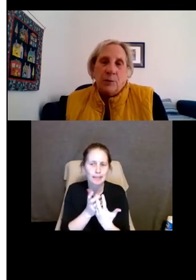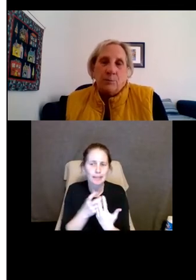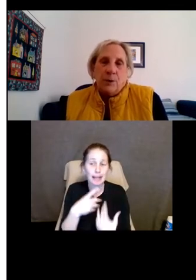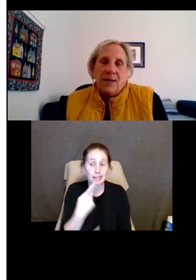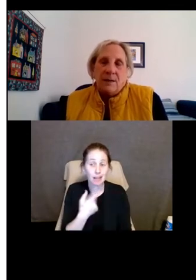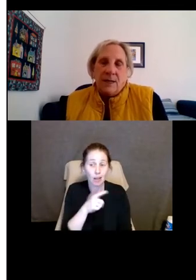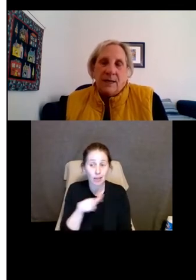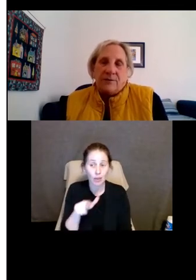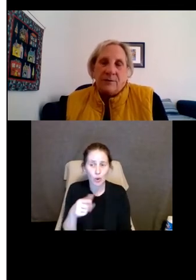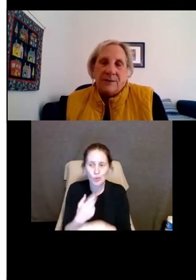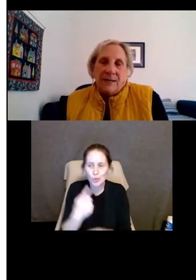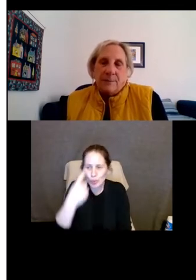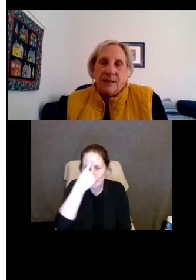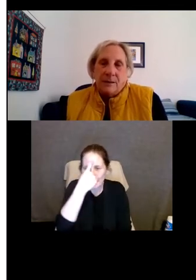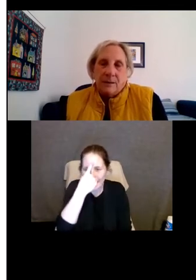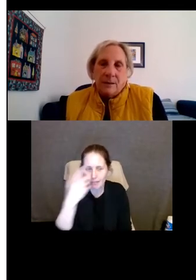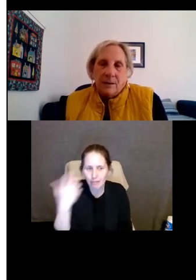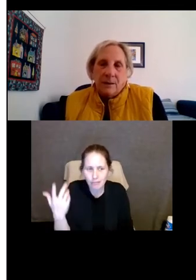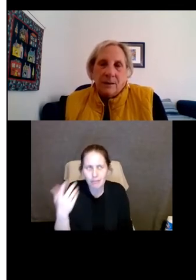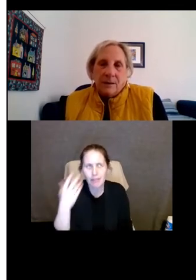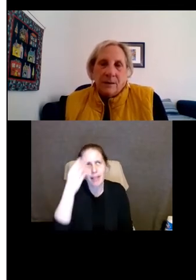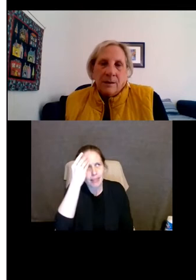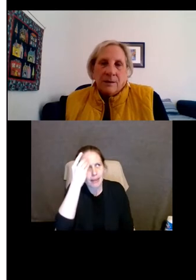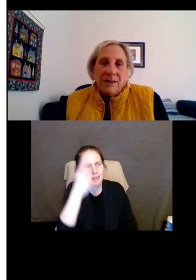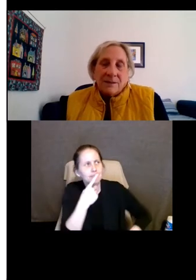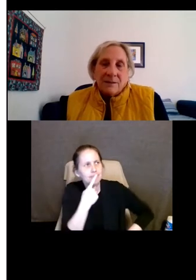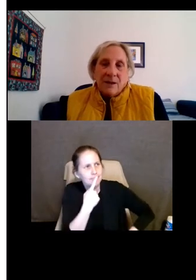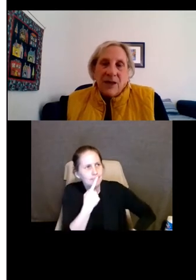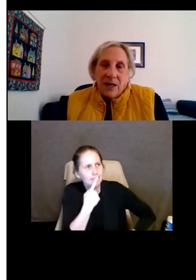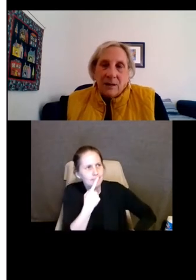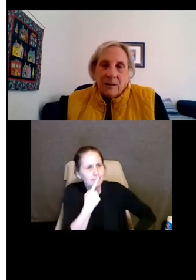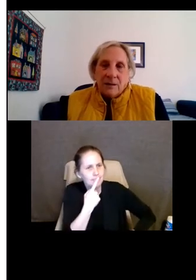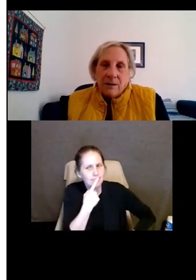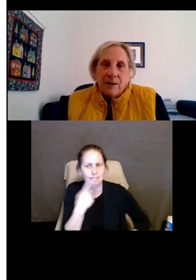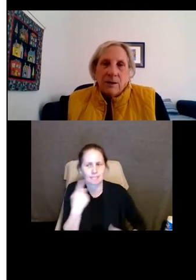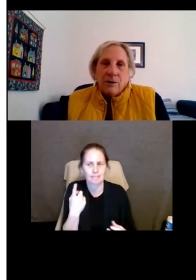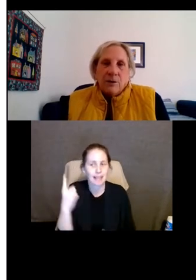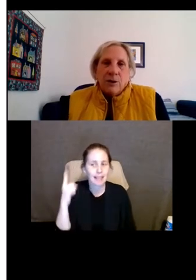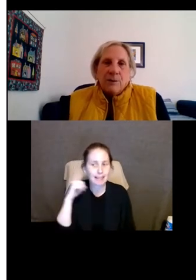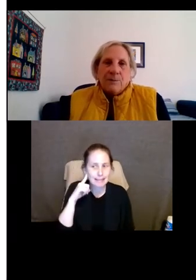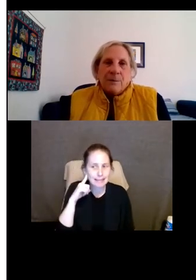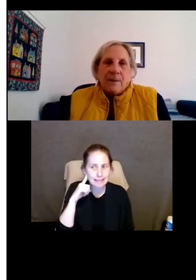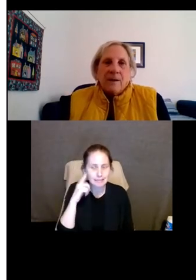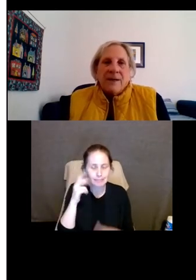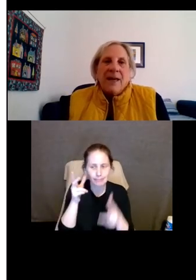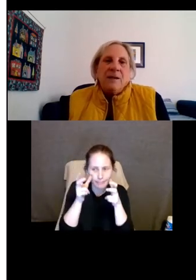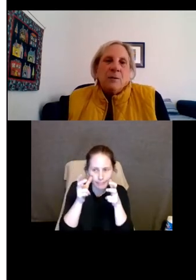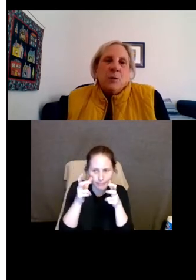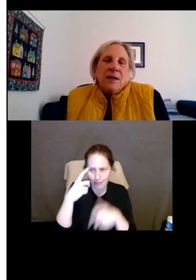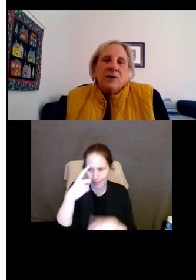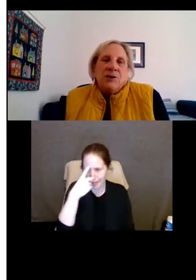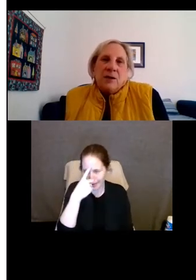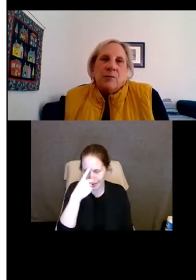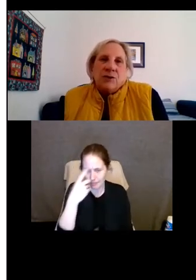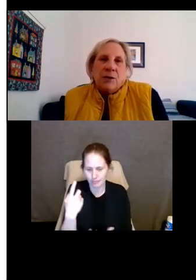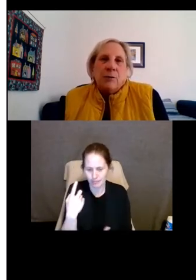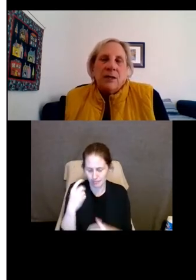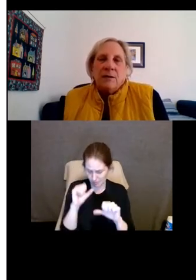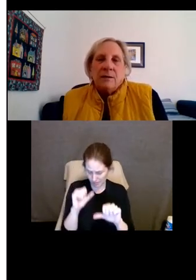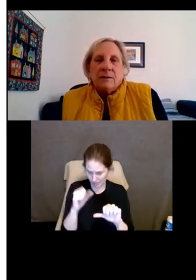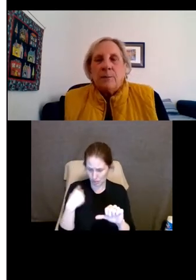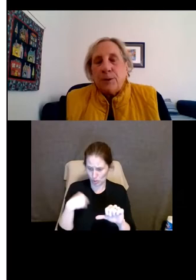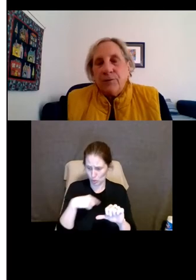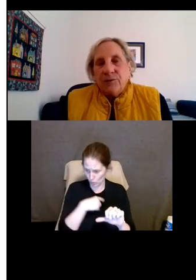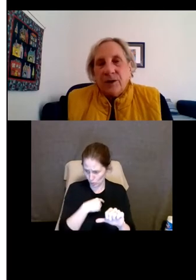use their brain next. Take a minute. Listen, think. Can we generally